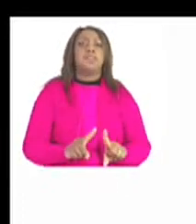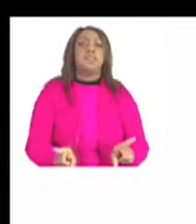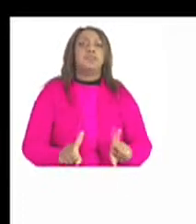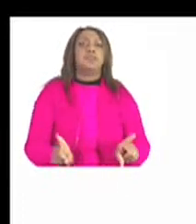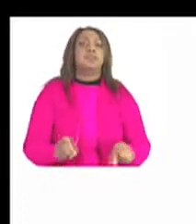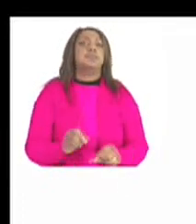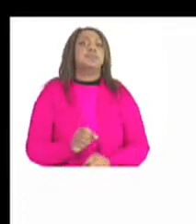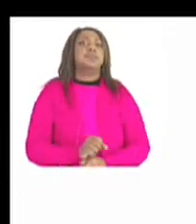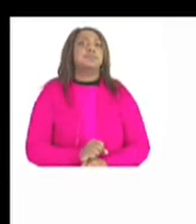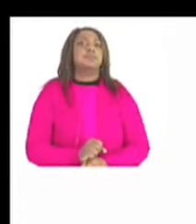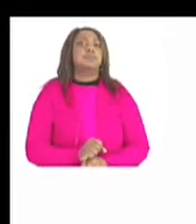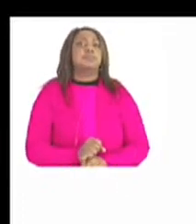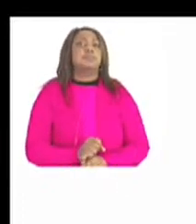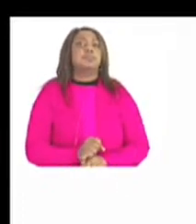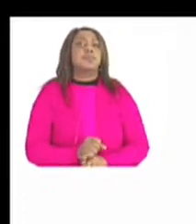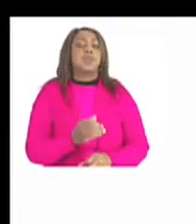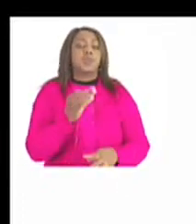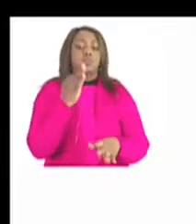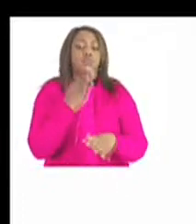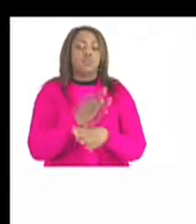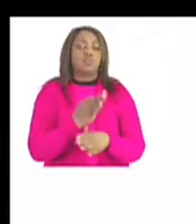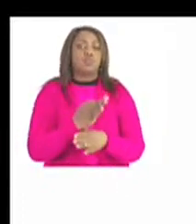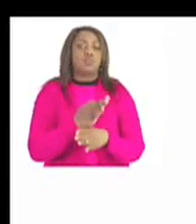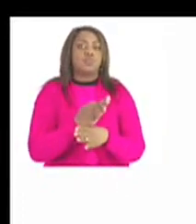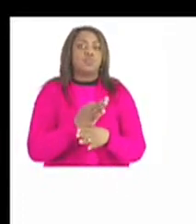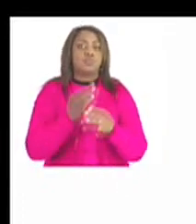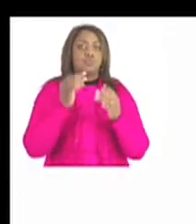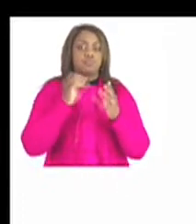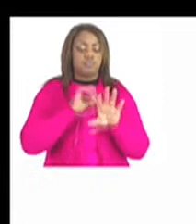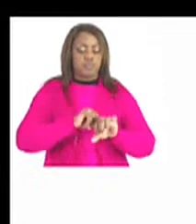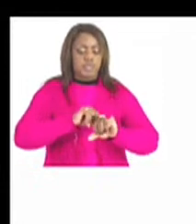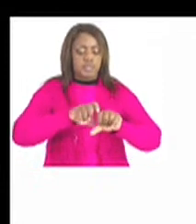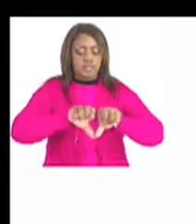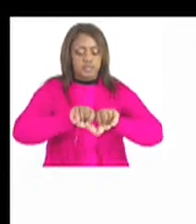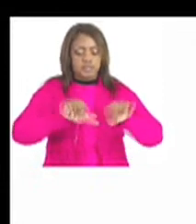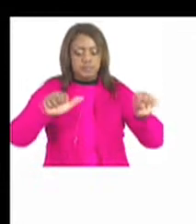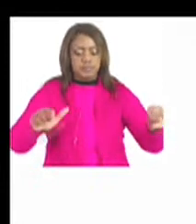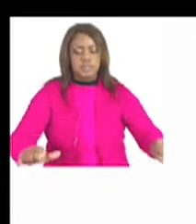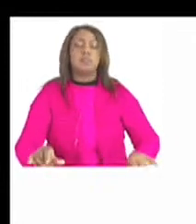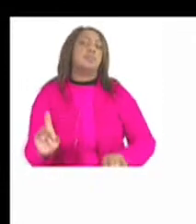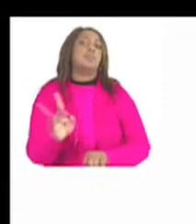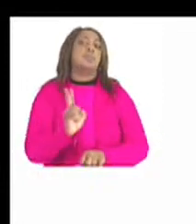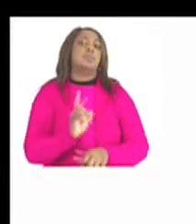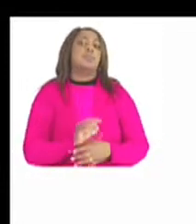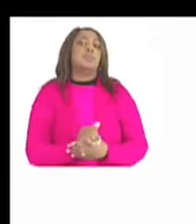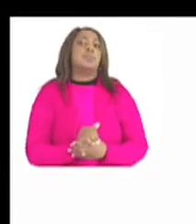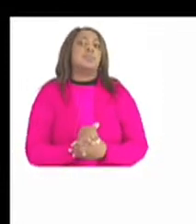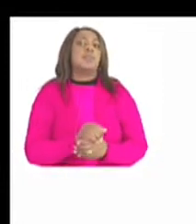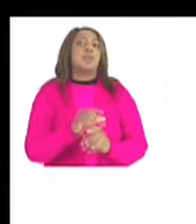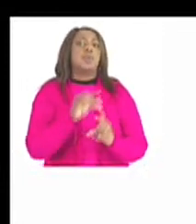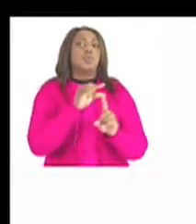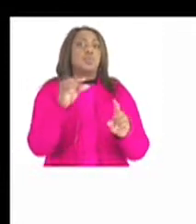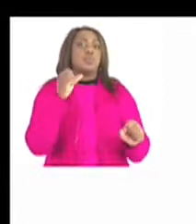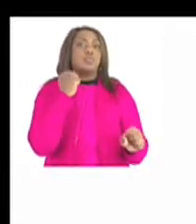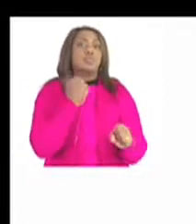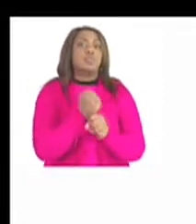the basic functions of the respiratory and excretory systems vocabularies